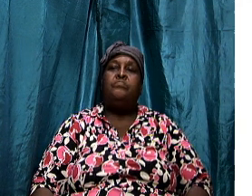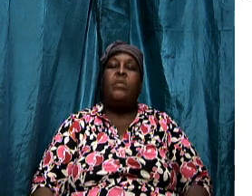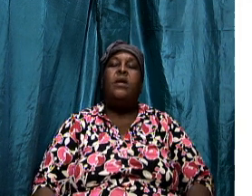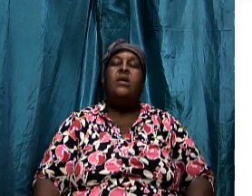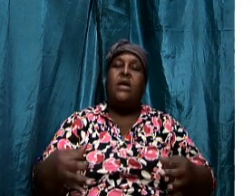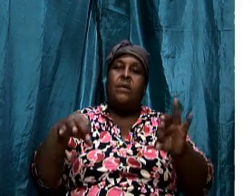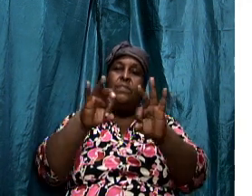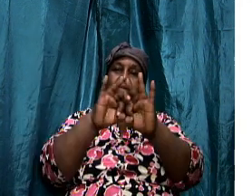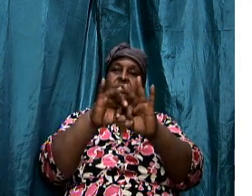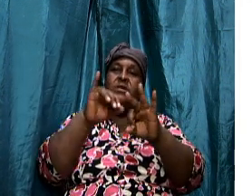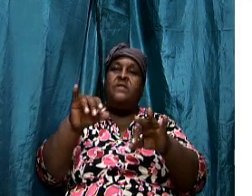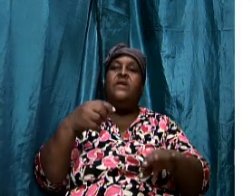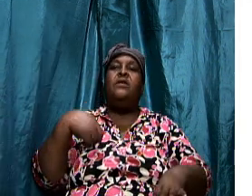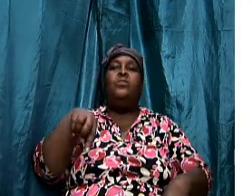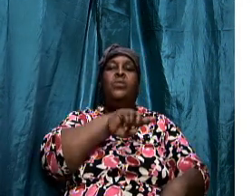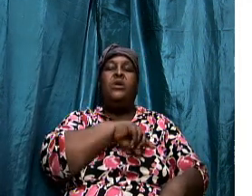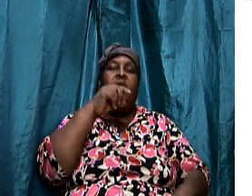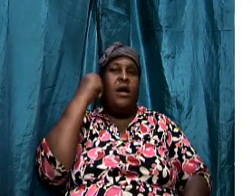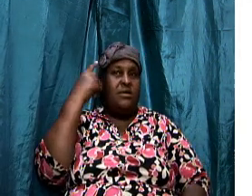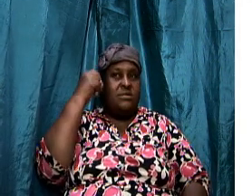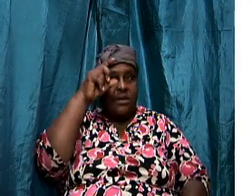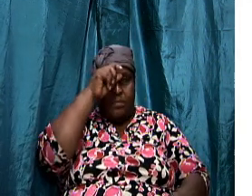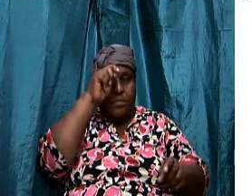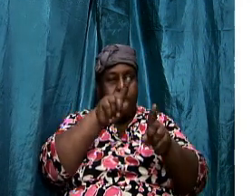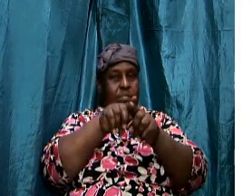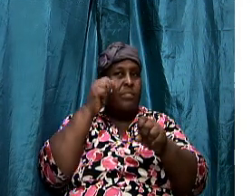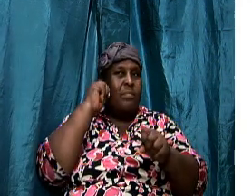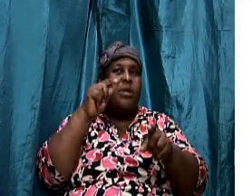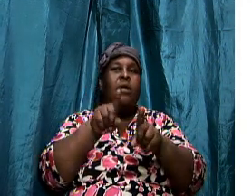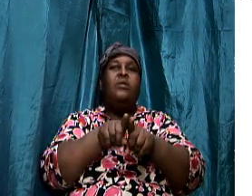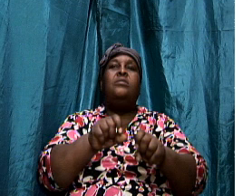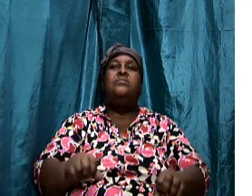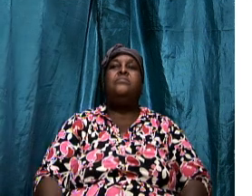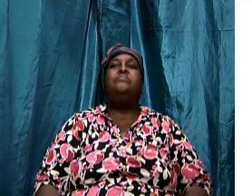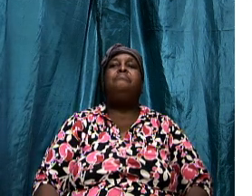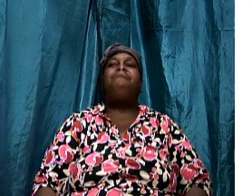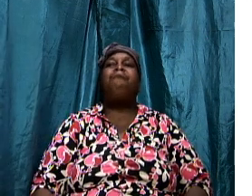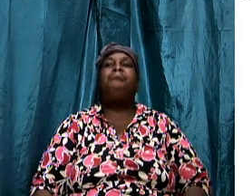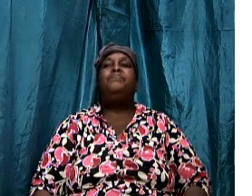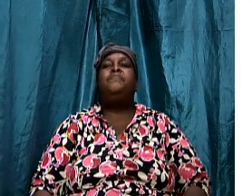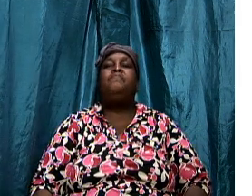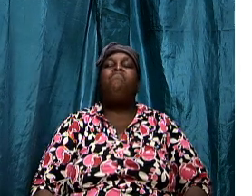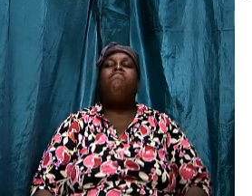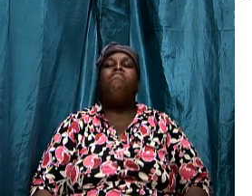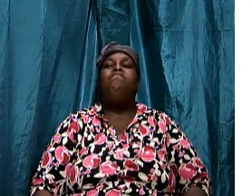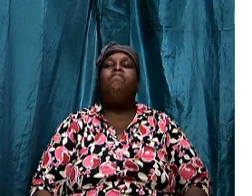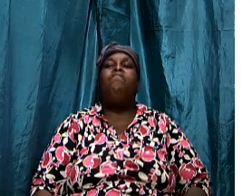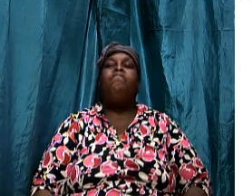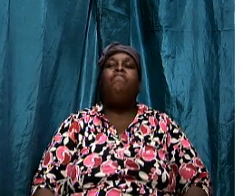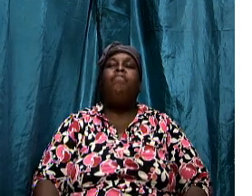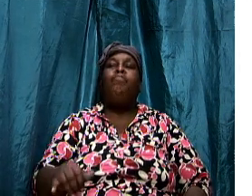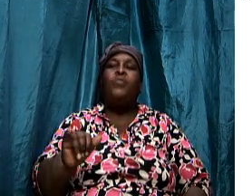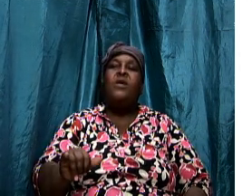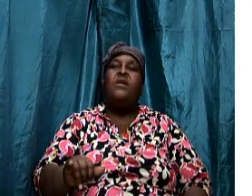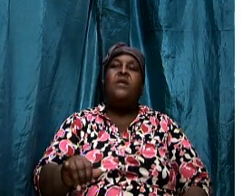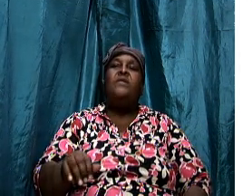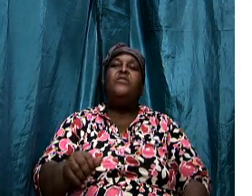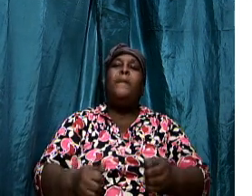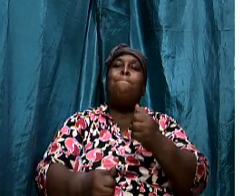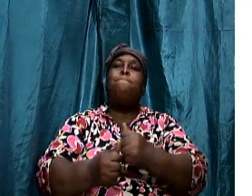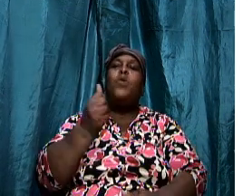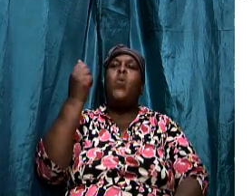important that we understand, brothers and sisters, that the most